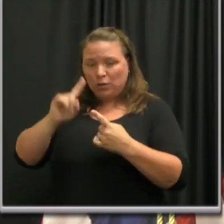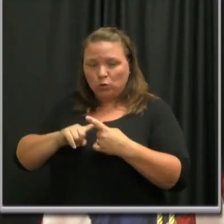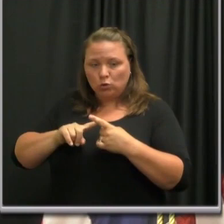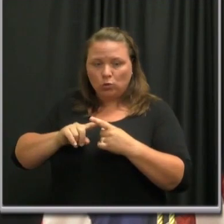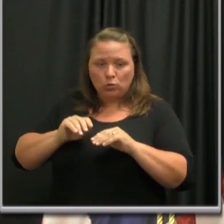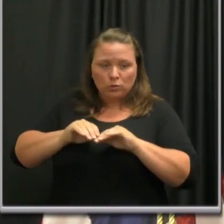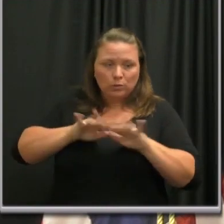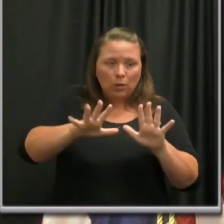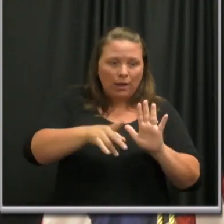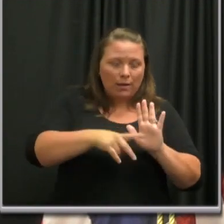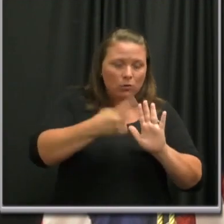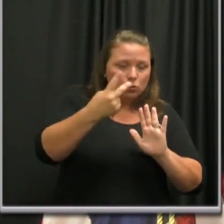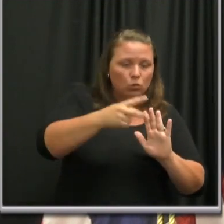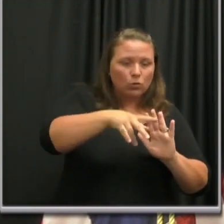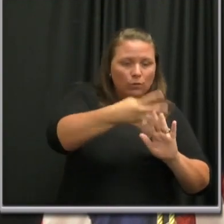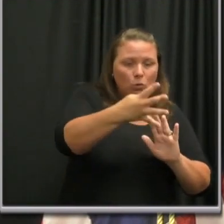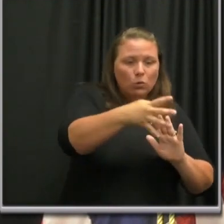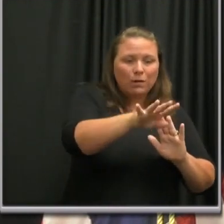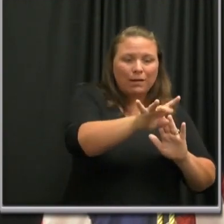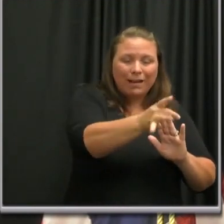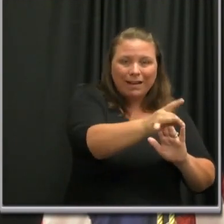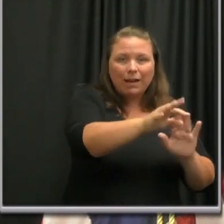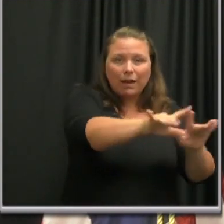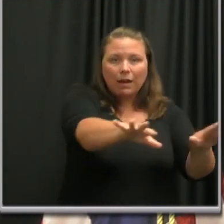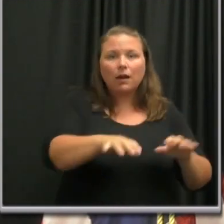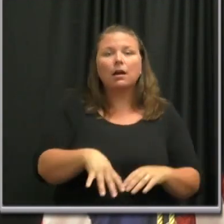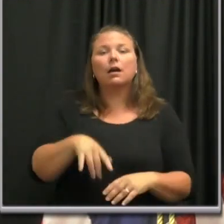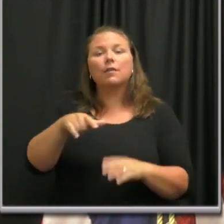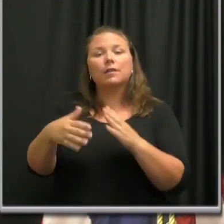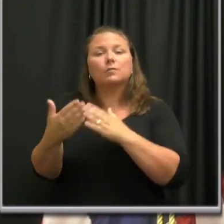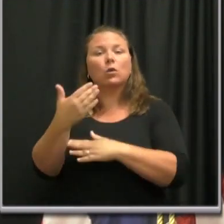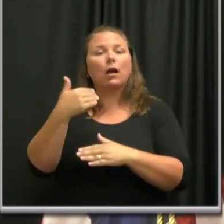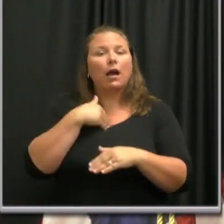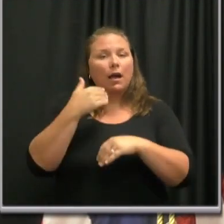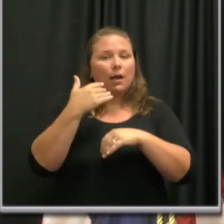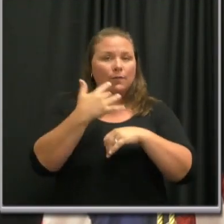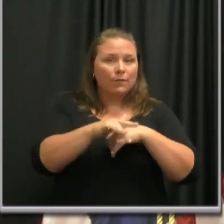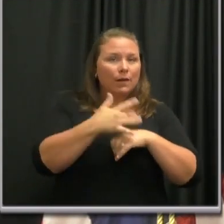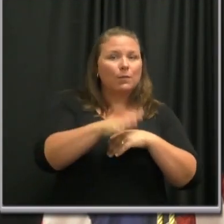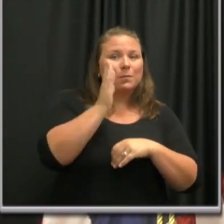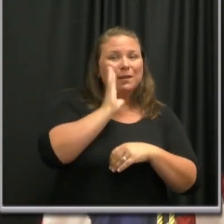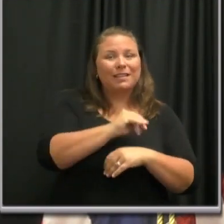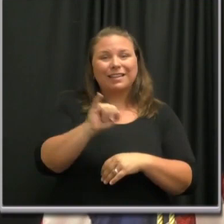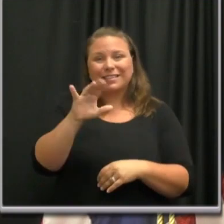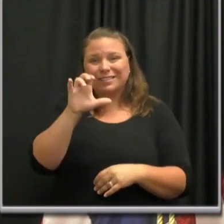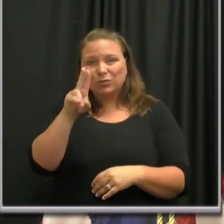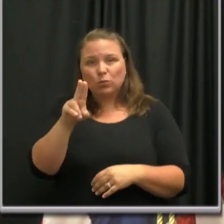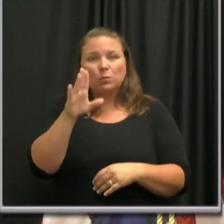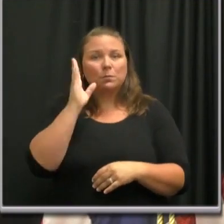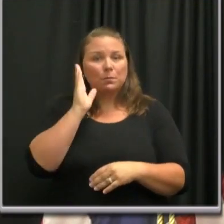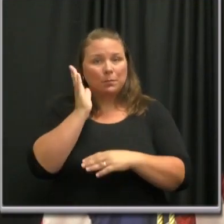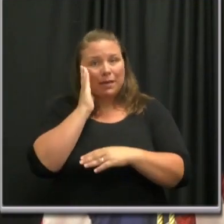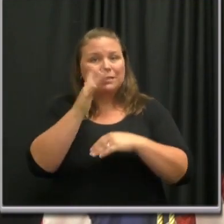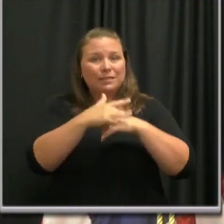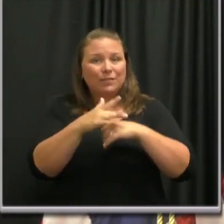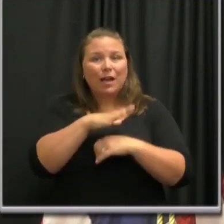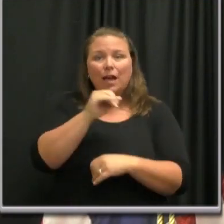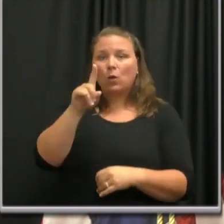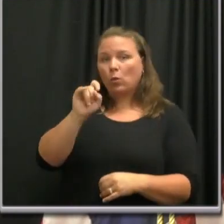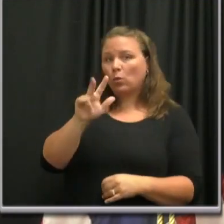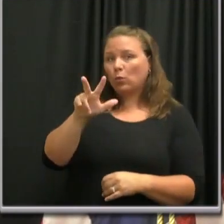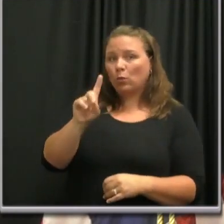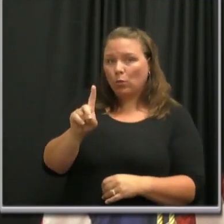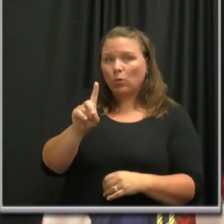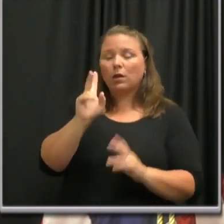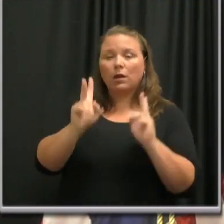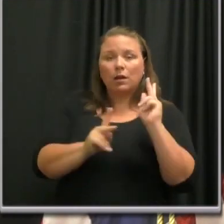This morning, we have 19% of hospital beds and 22% of ICU beds available in our region. And 131 people are admitted